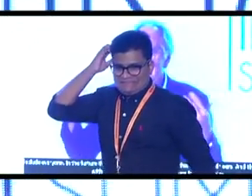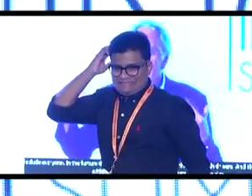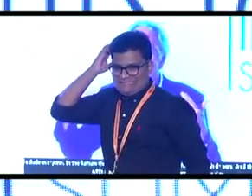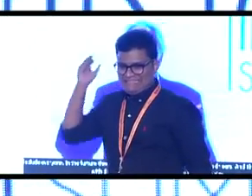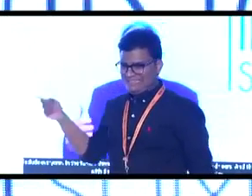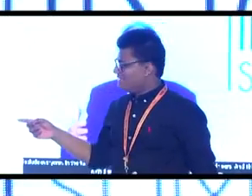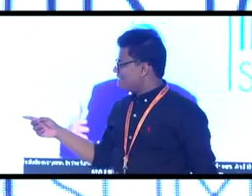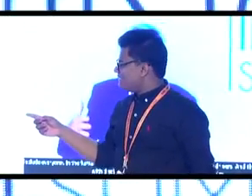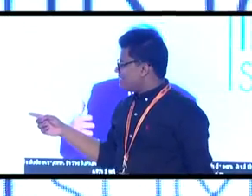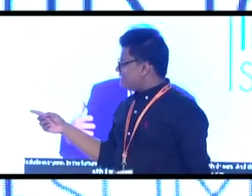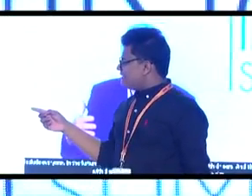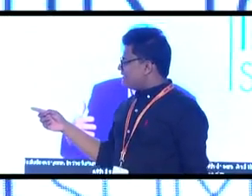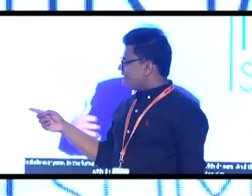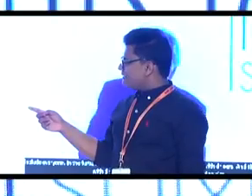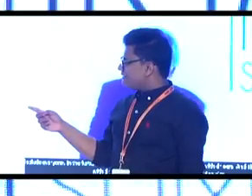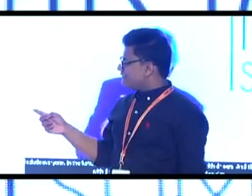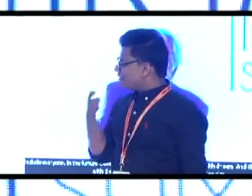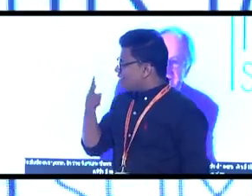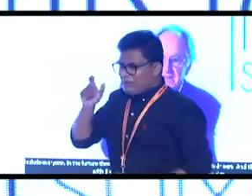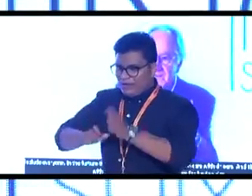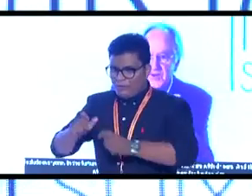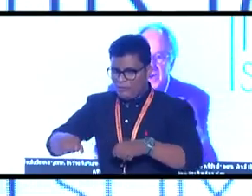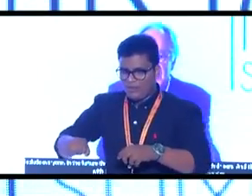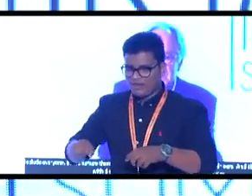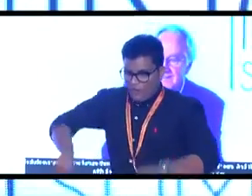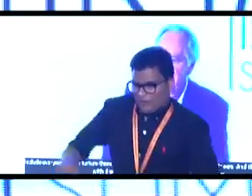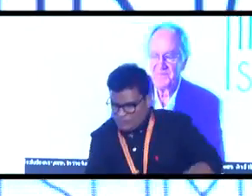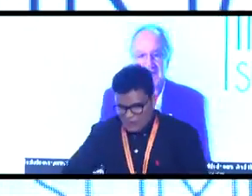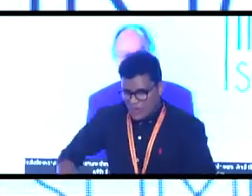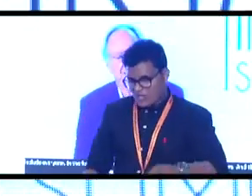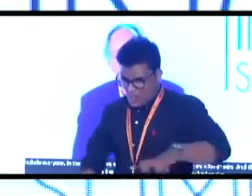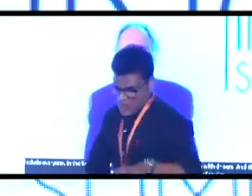Then I saw brave people sort of getting in and out of the cars.